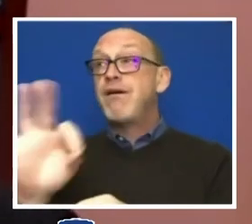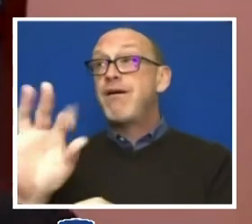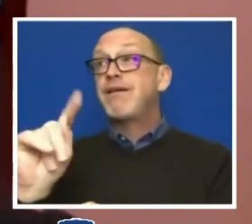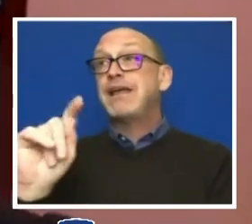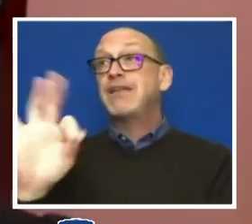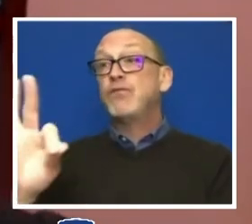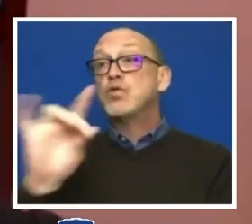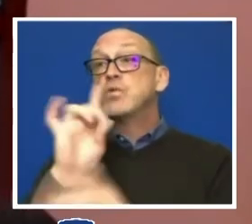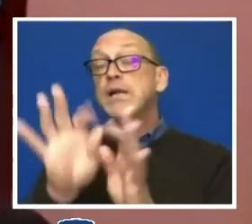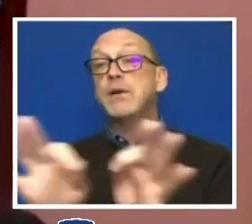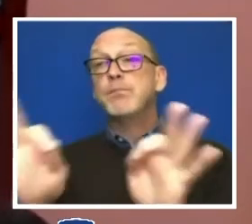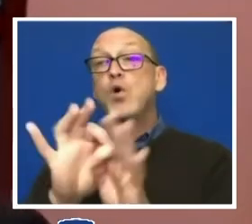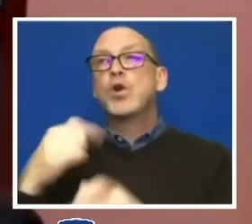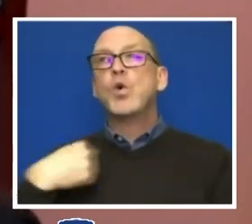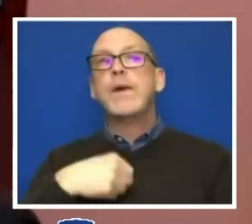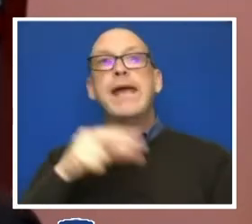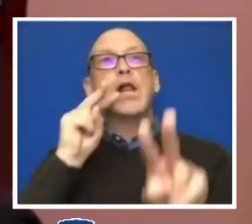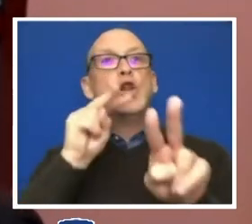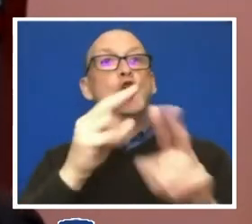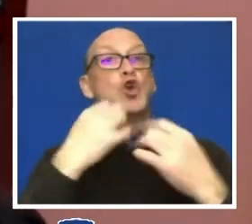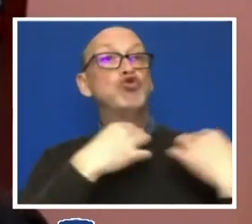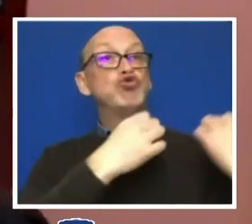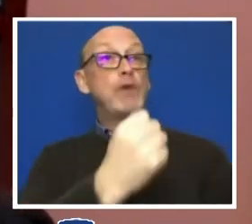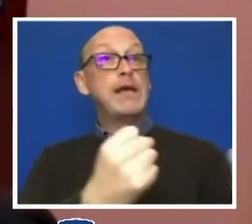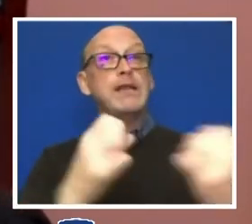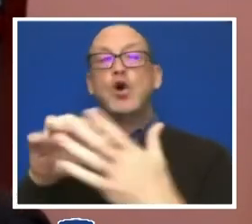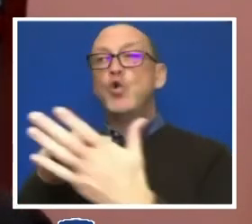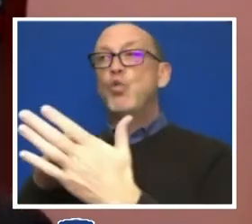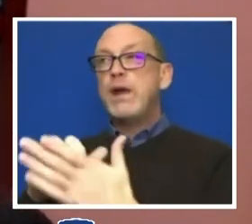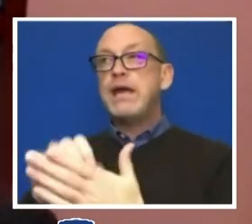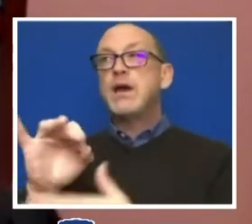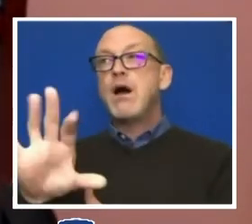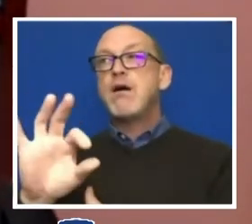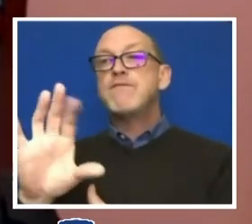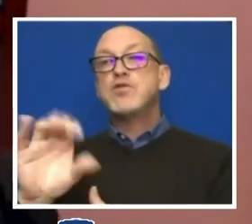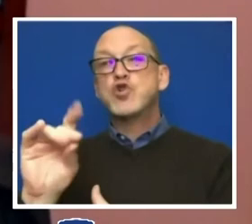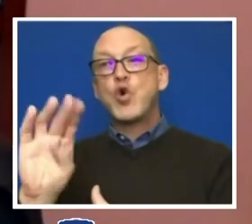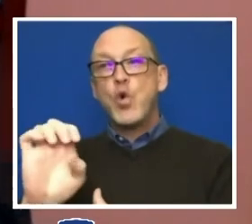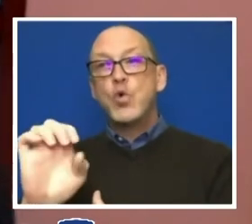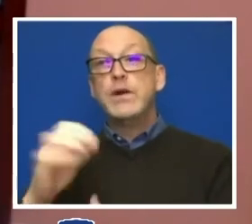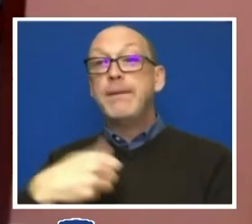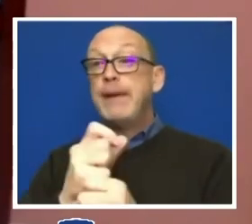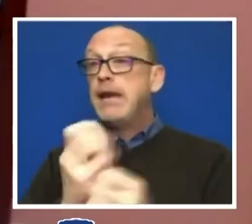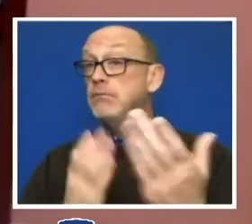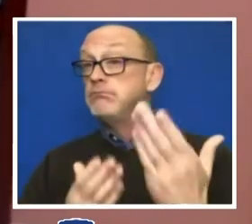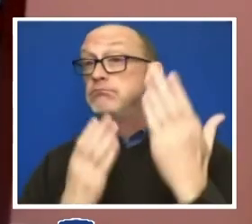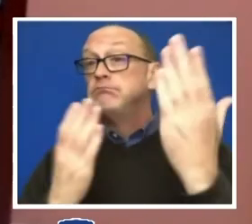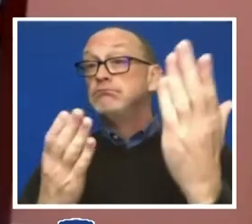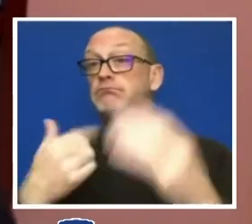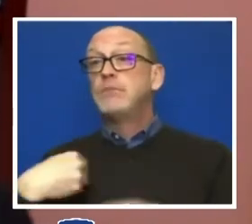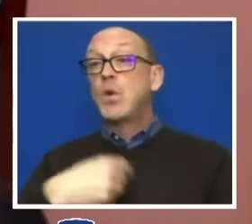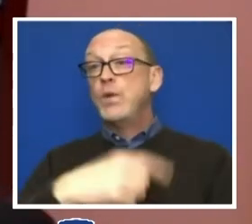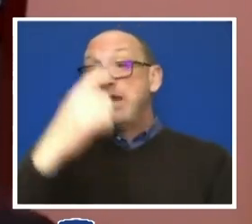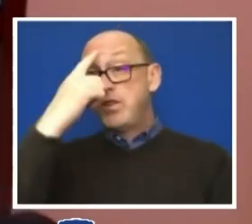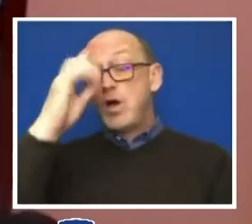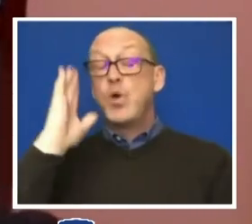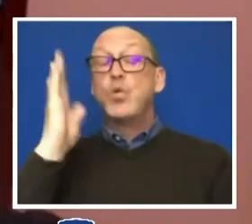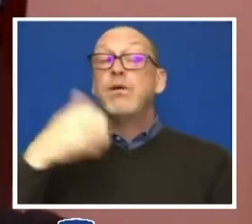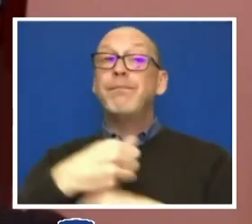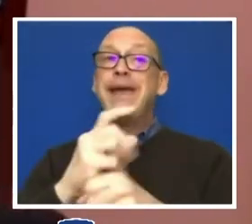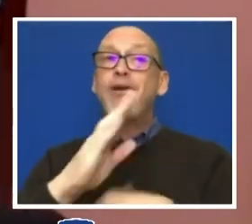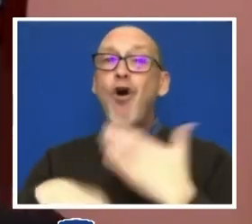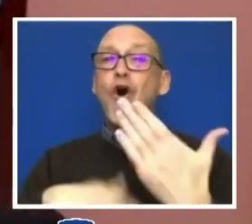at the strengths and weaknesses of the code and offered recommendations that we felt would make all students feel